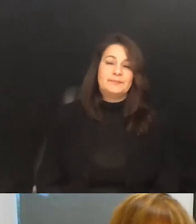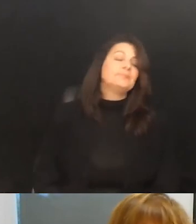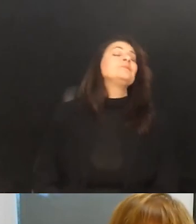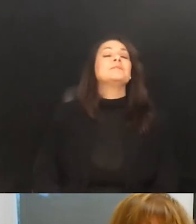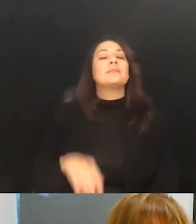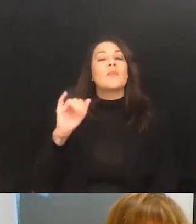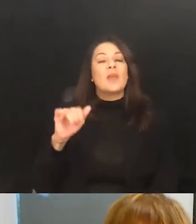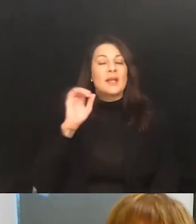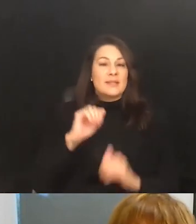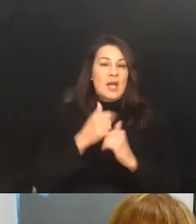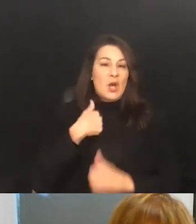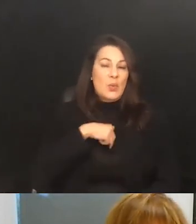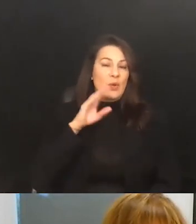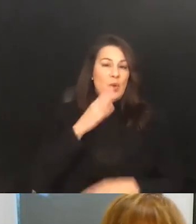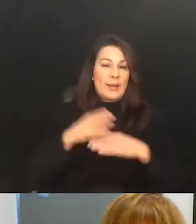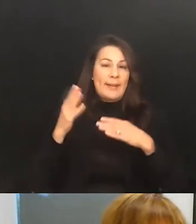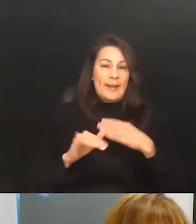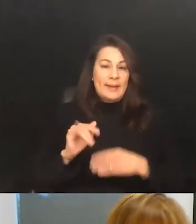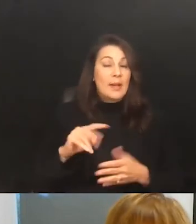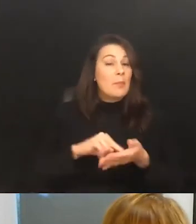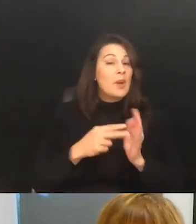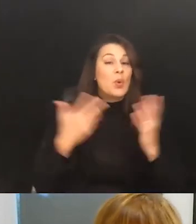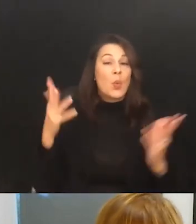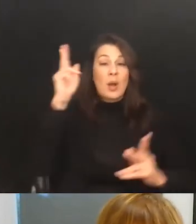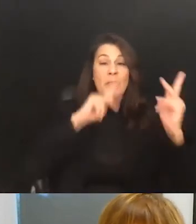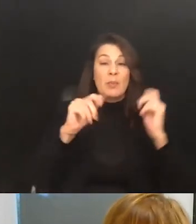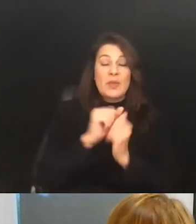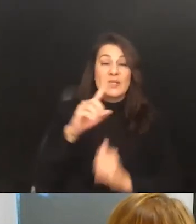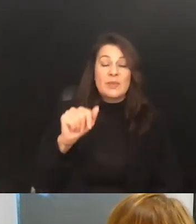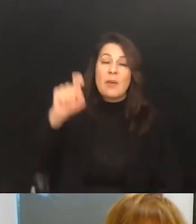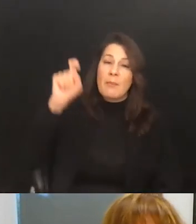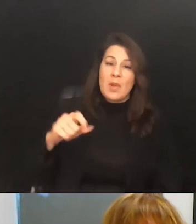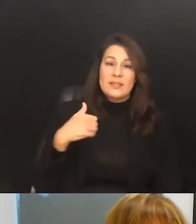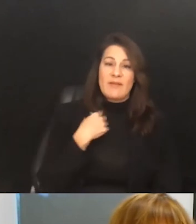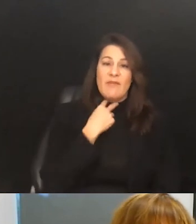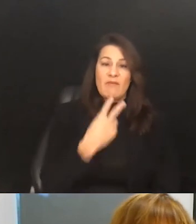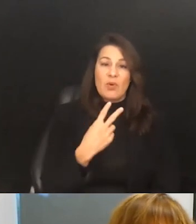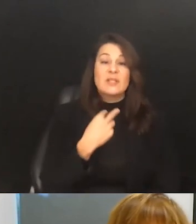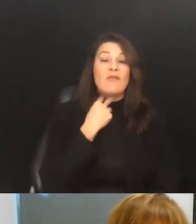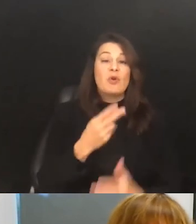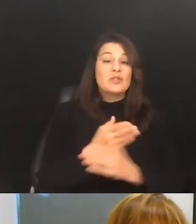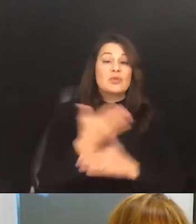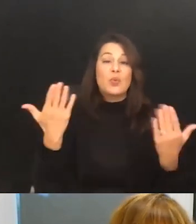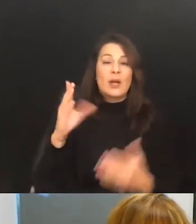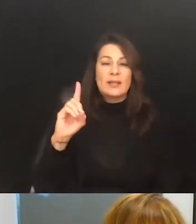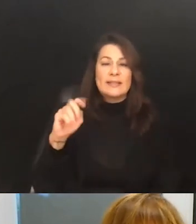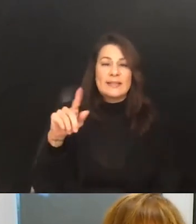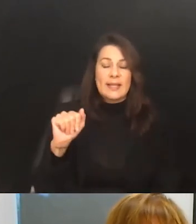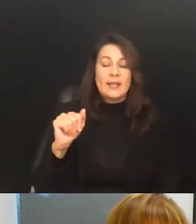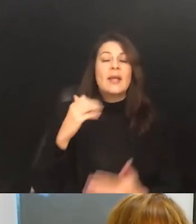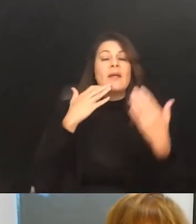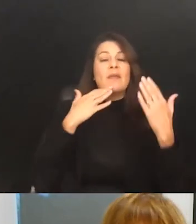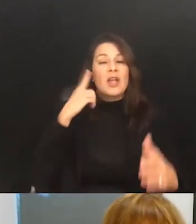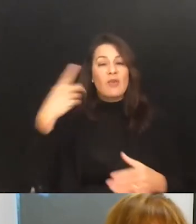end it, that people with disability have to have a voice, and the voice is going to be through data. We really thank everybody for